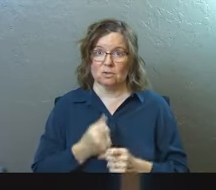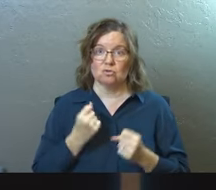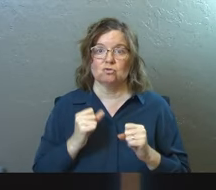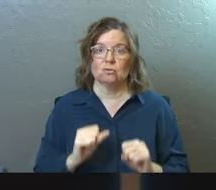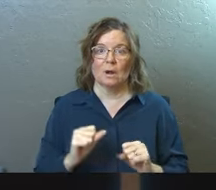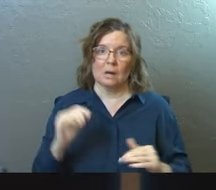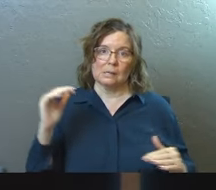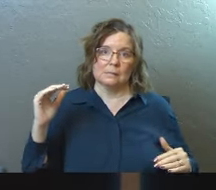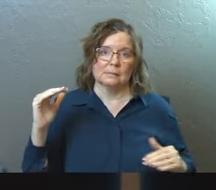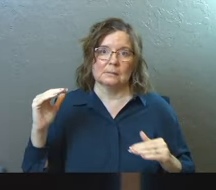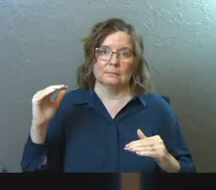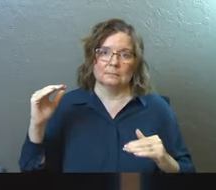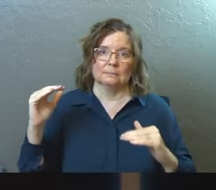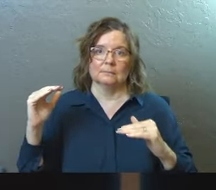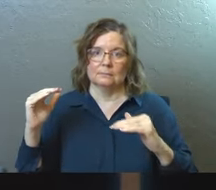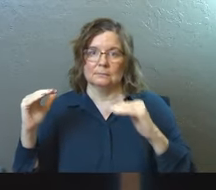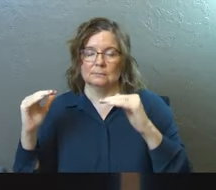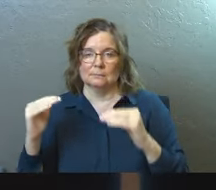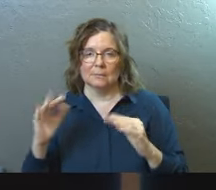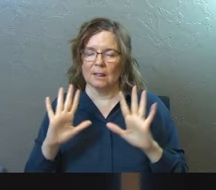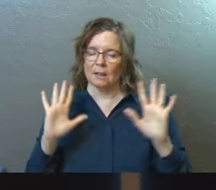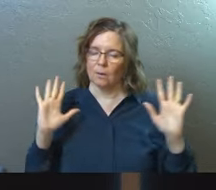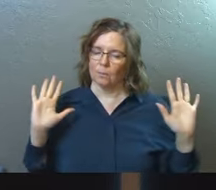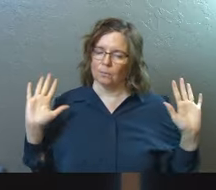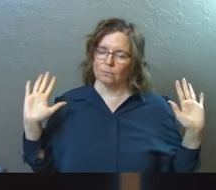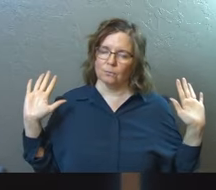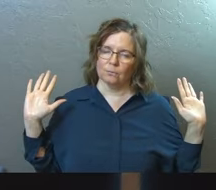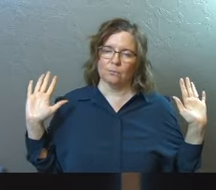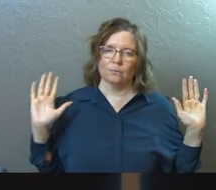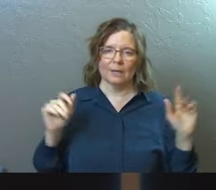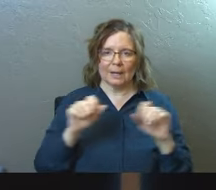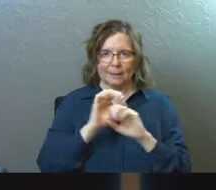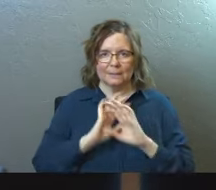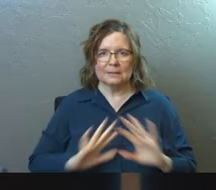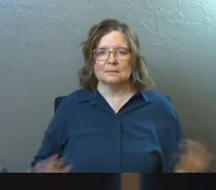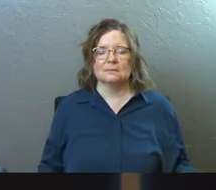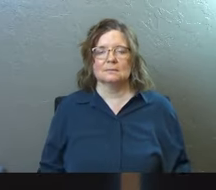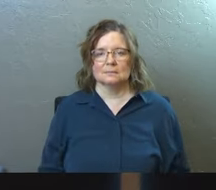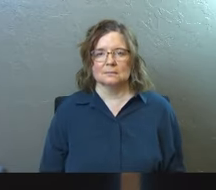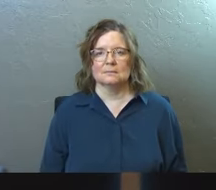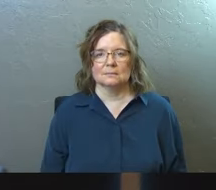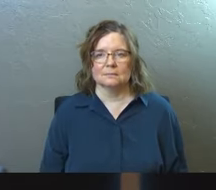reaching and trying to get more of that status let it go. There's peace there.